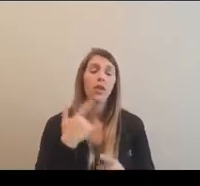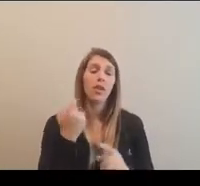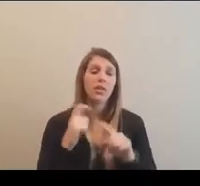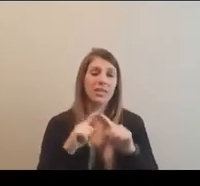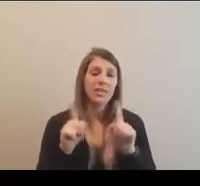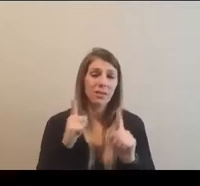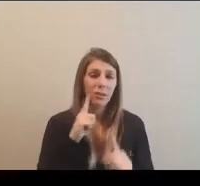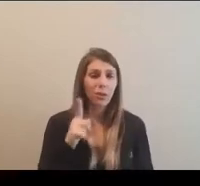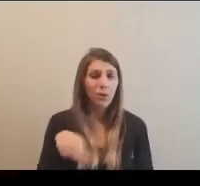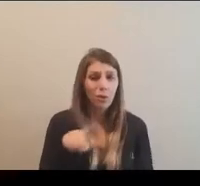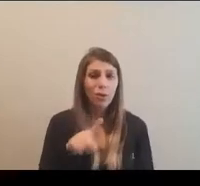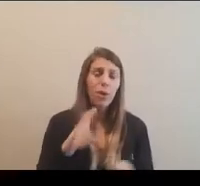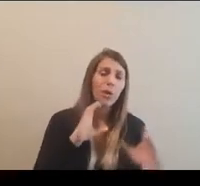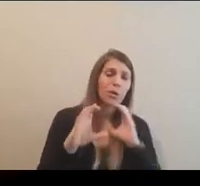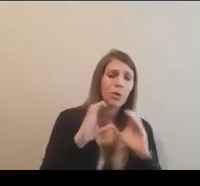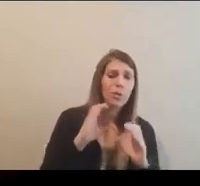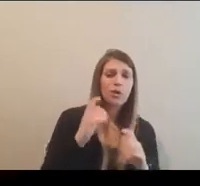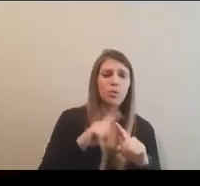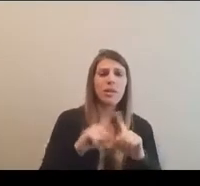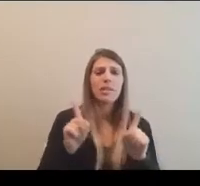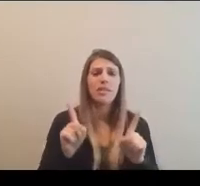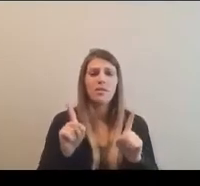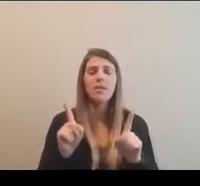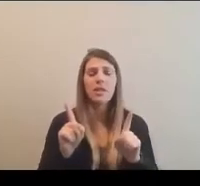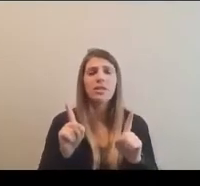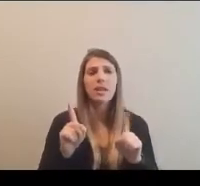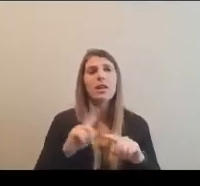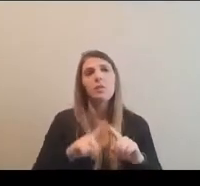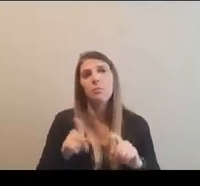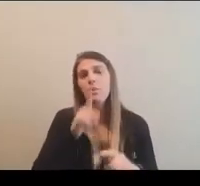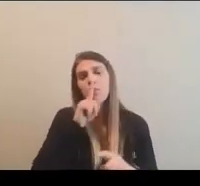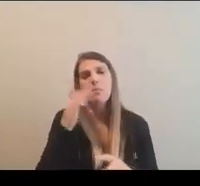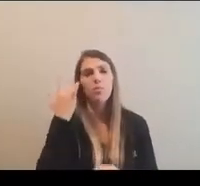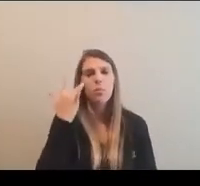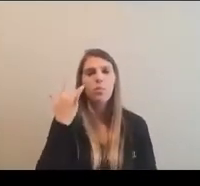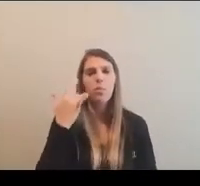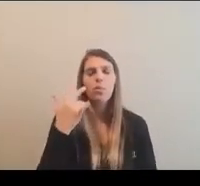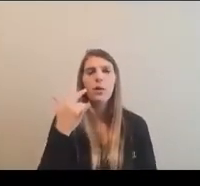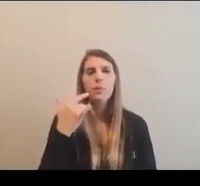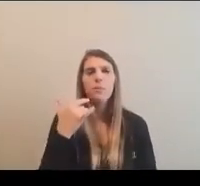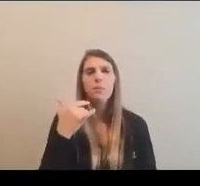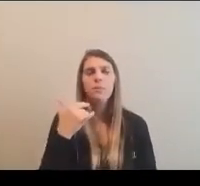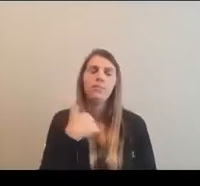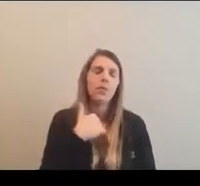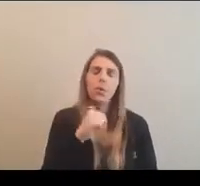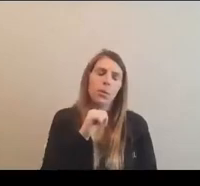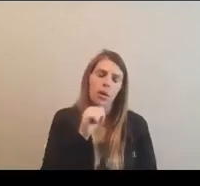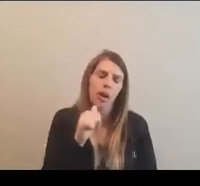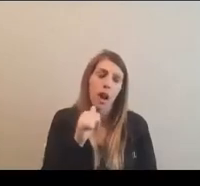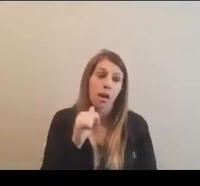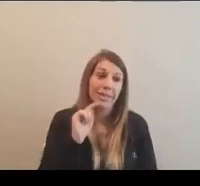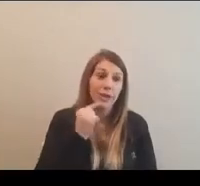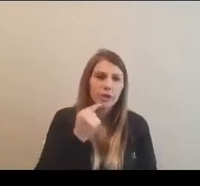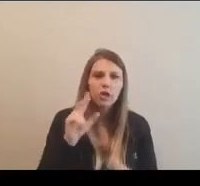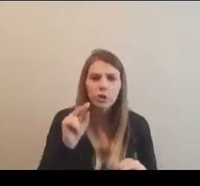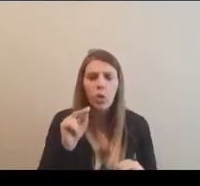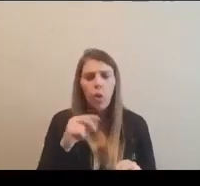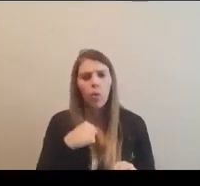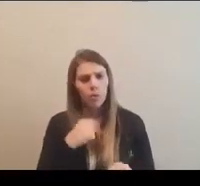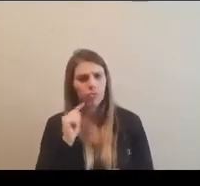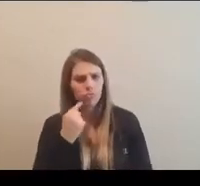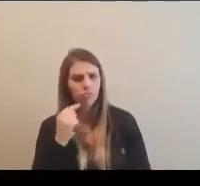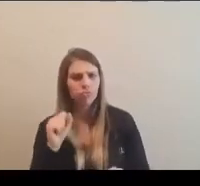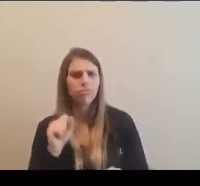you. the communication will be at a different cadence, but it is not because we, um, we, we are not taking it very seriously. Um,